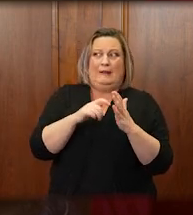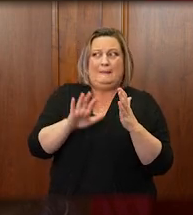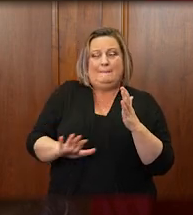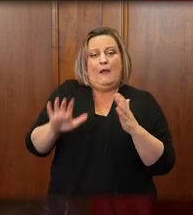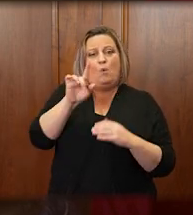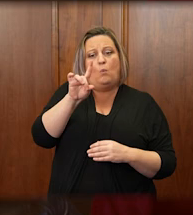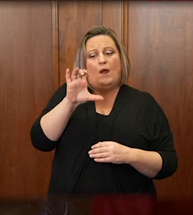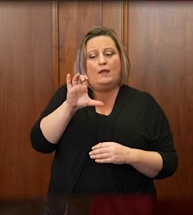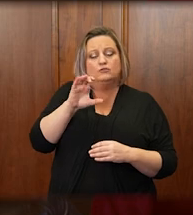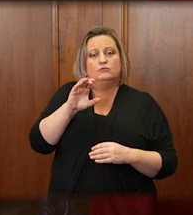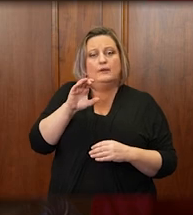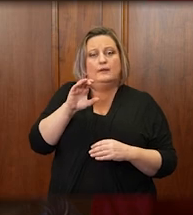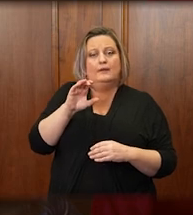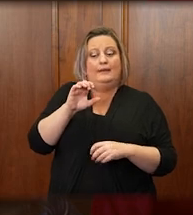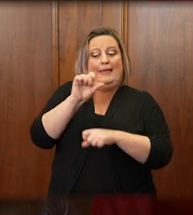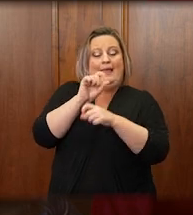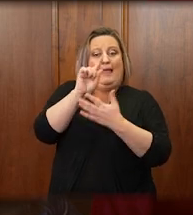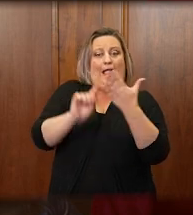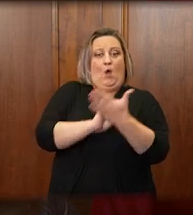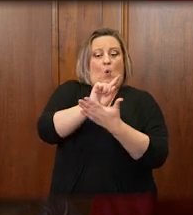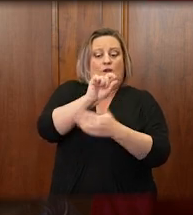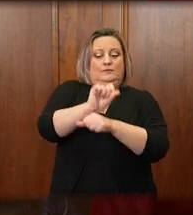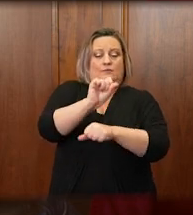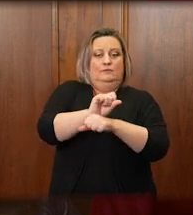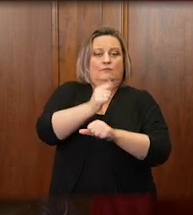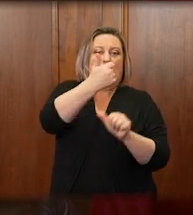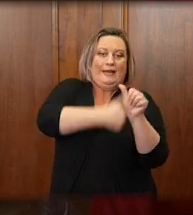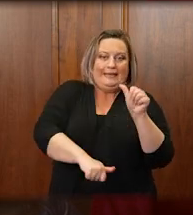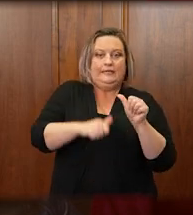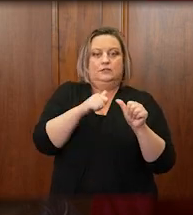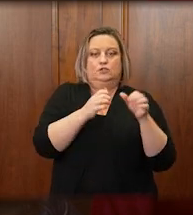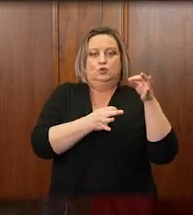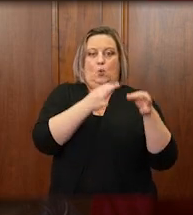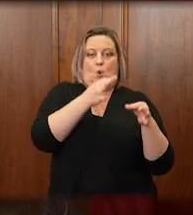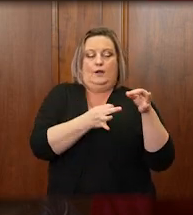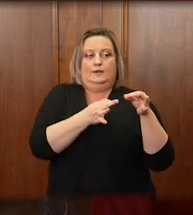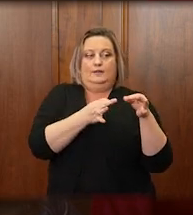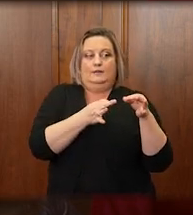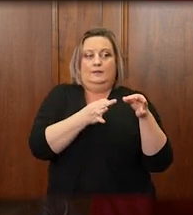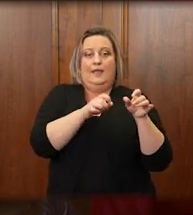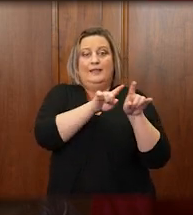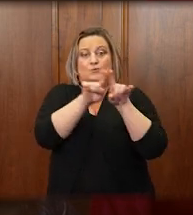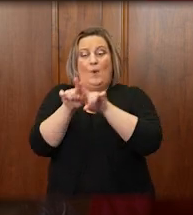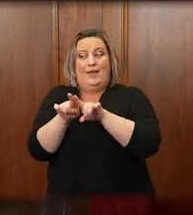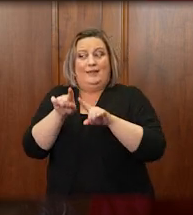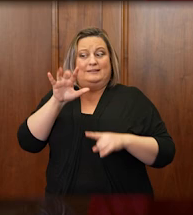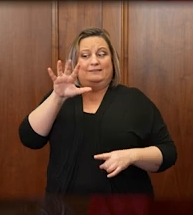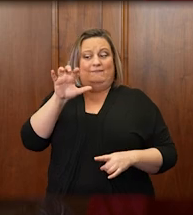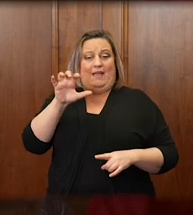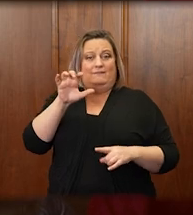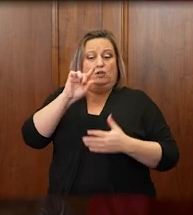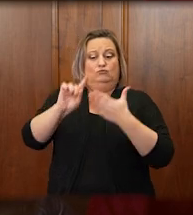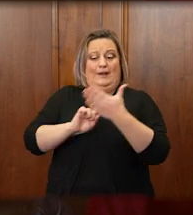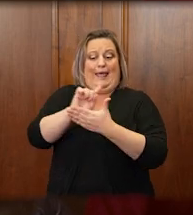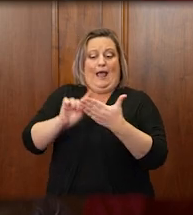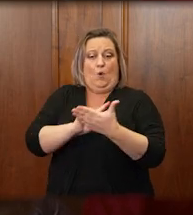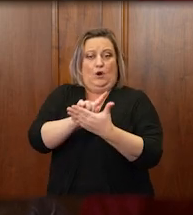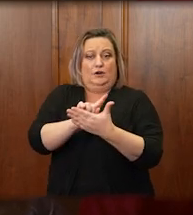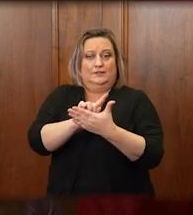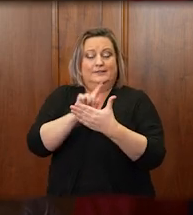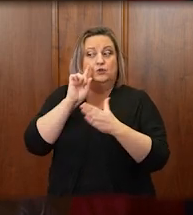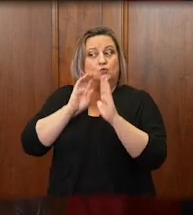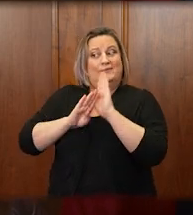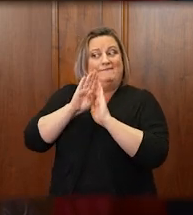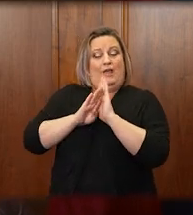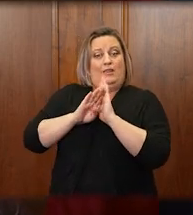for each of the 24 circuit courts, not to mention about 500 hours to develop a manual for training the